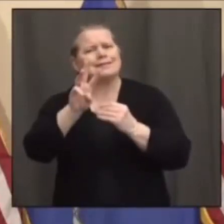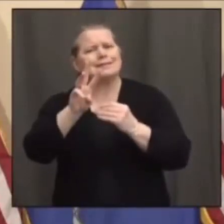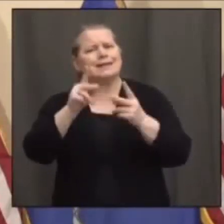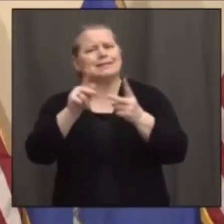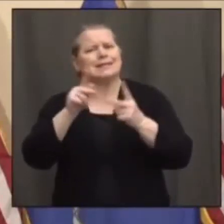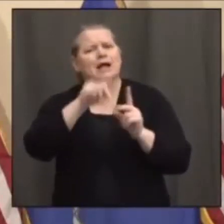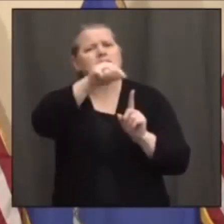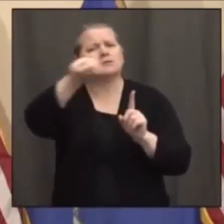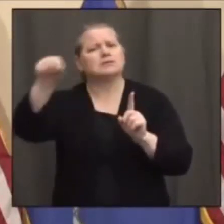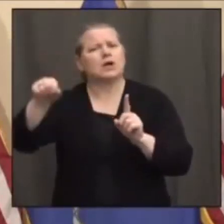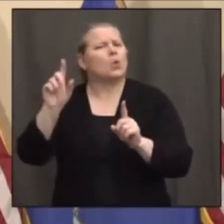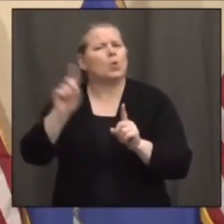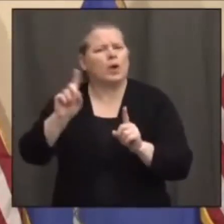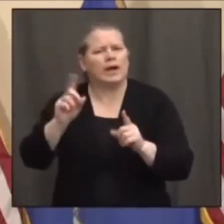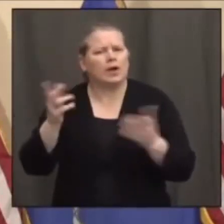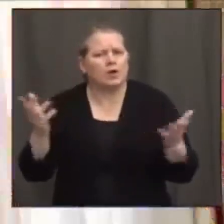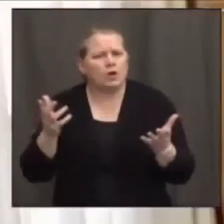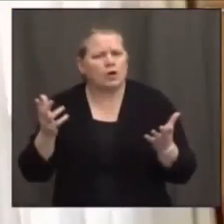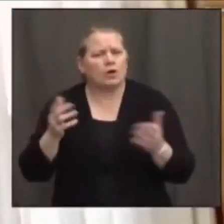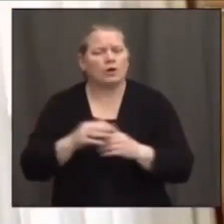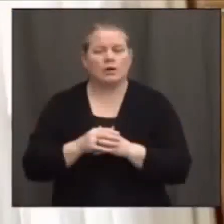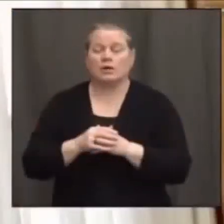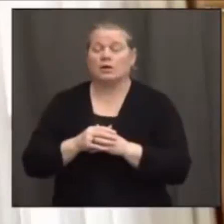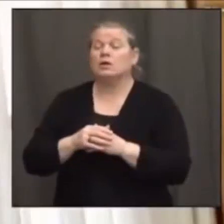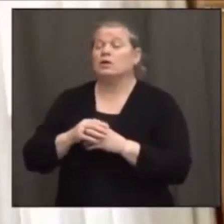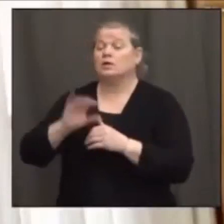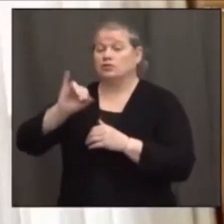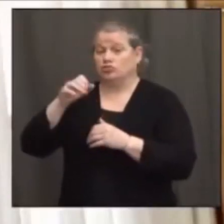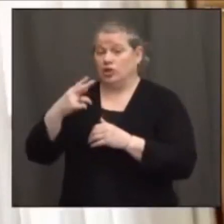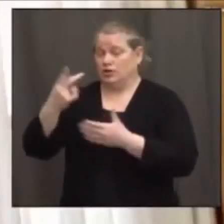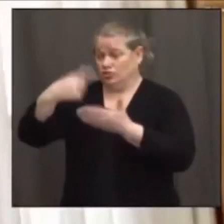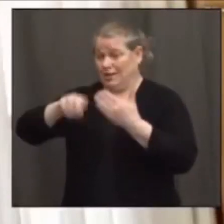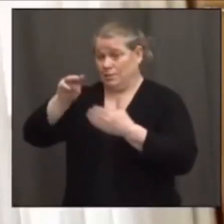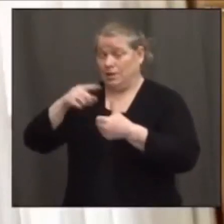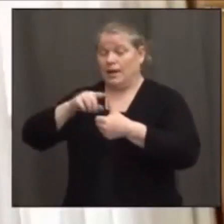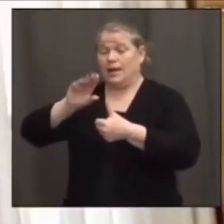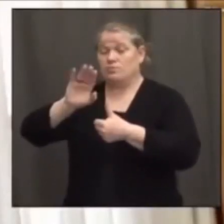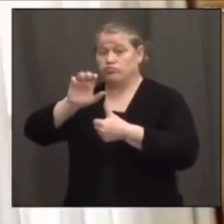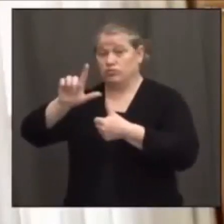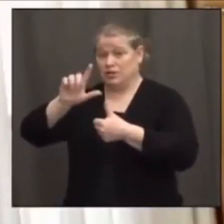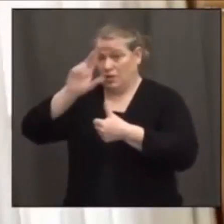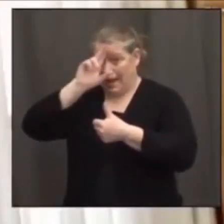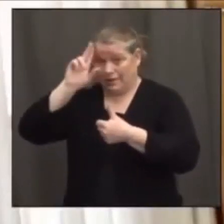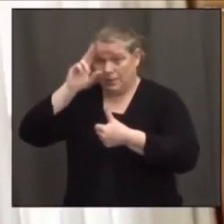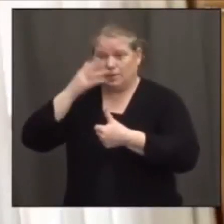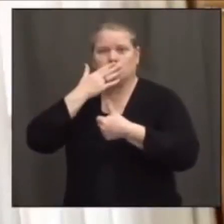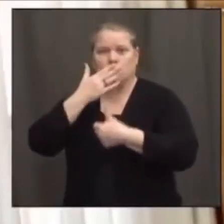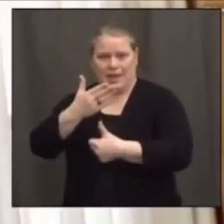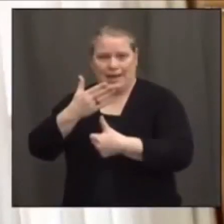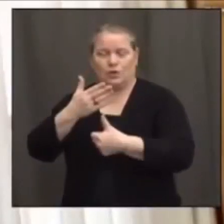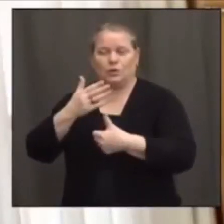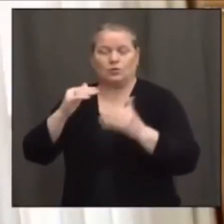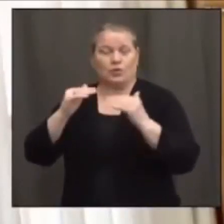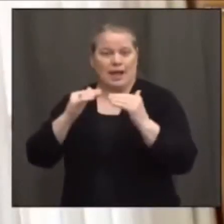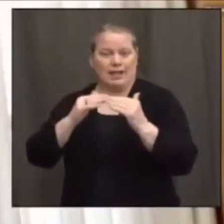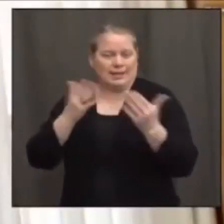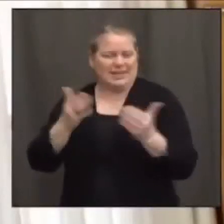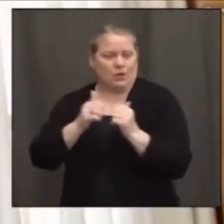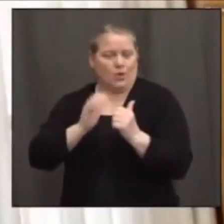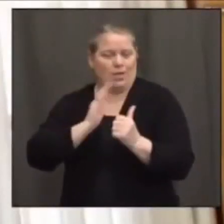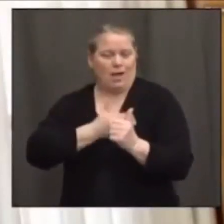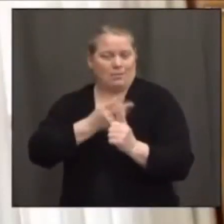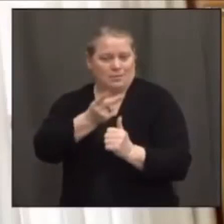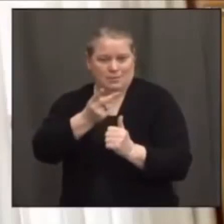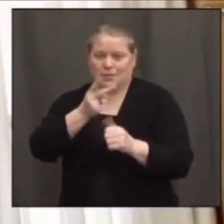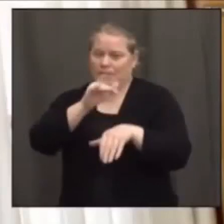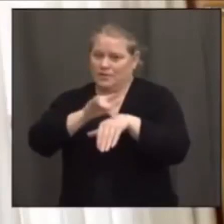Go ahead, Josh. So as of Monday, we'll be scheduling at Bristol Hospital. So thank you to our colleagues on the line here. They've opened up